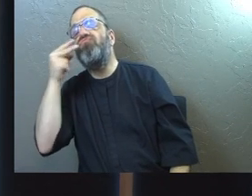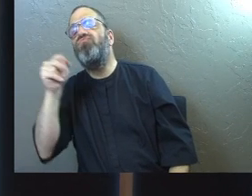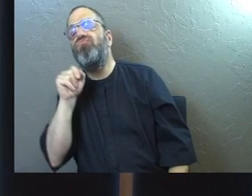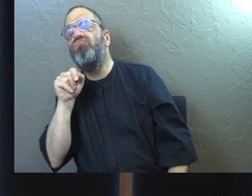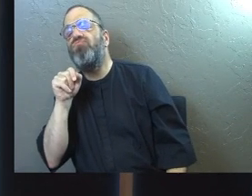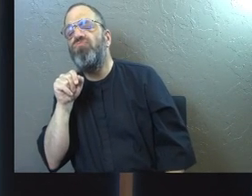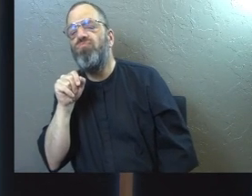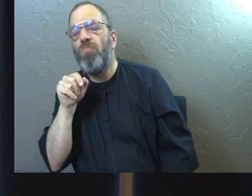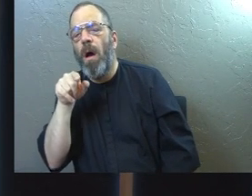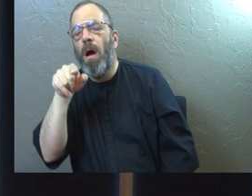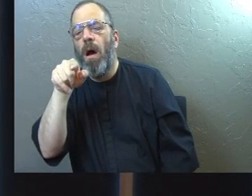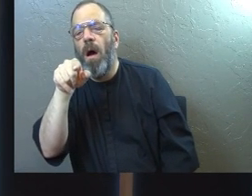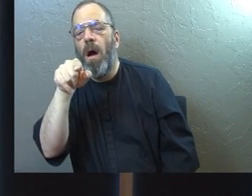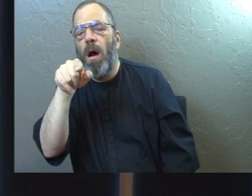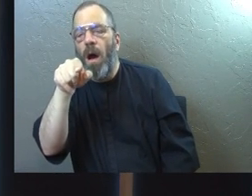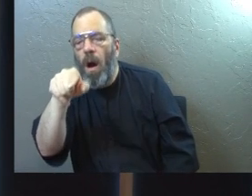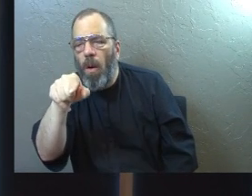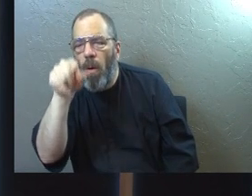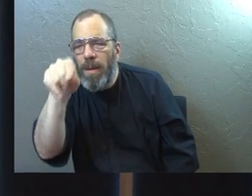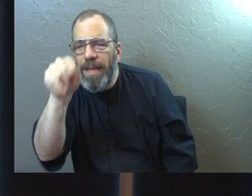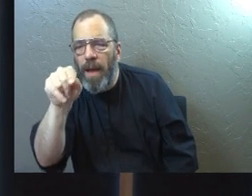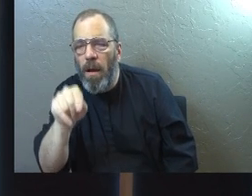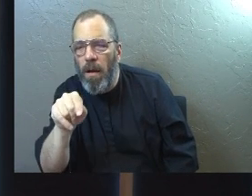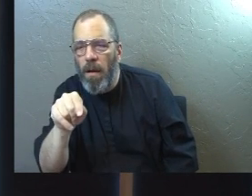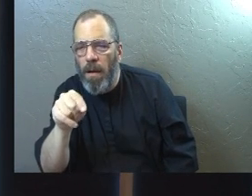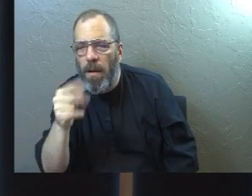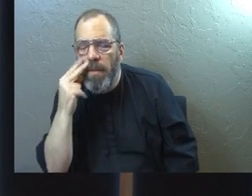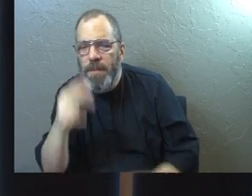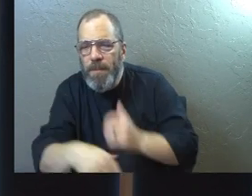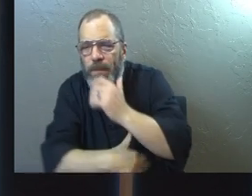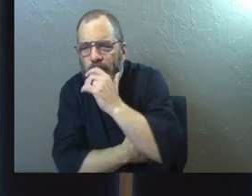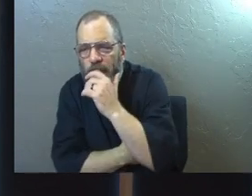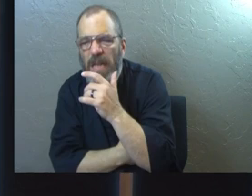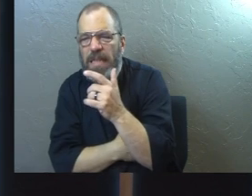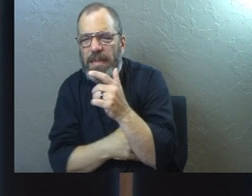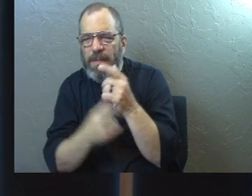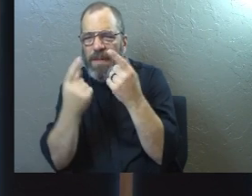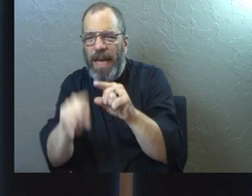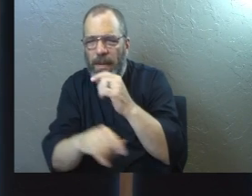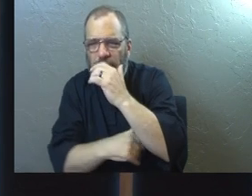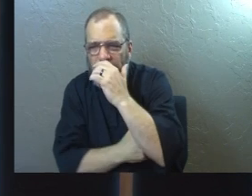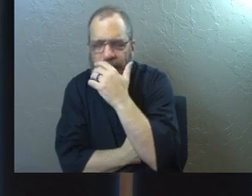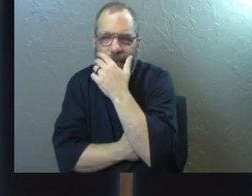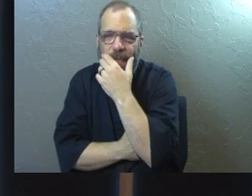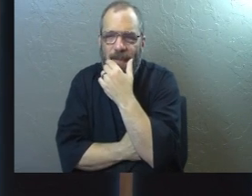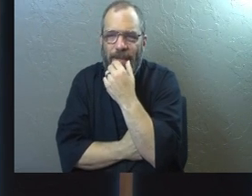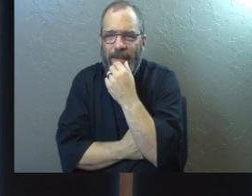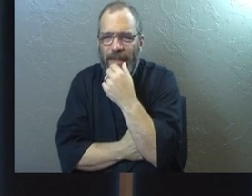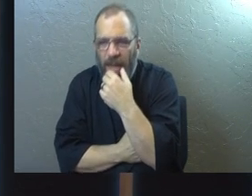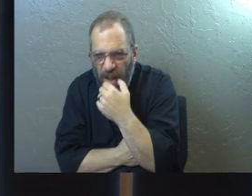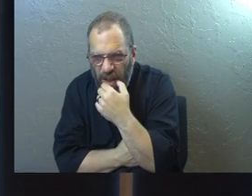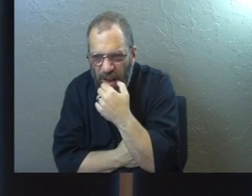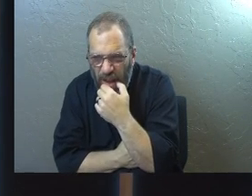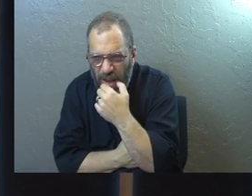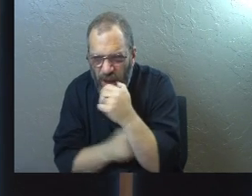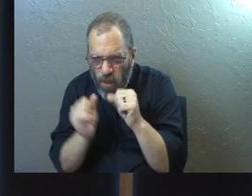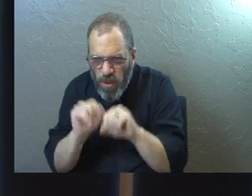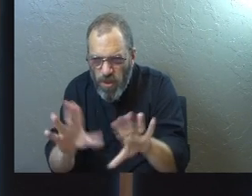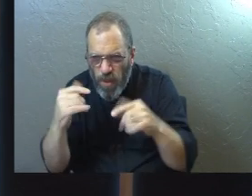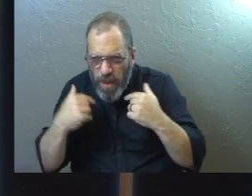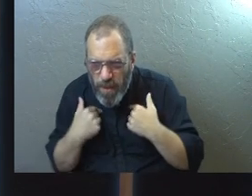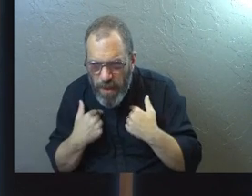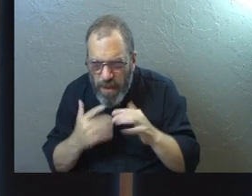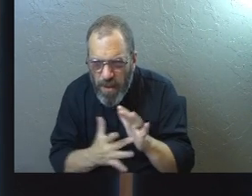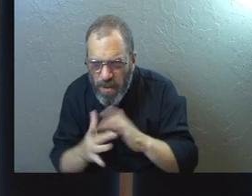and he saw what you would do. He saw whether or not you would surrender